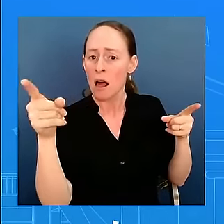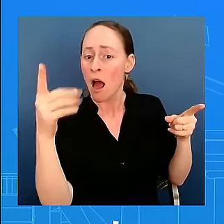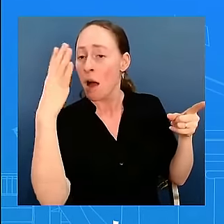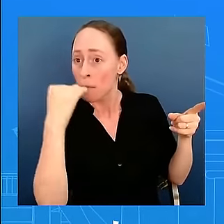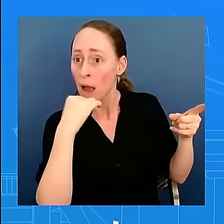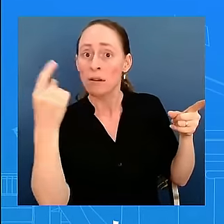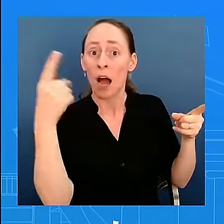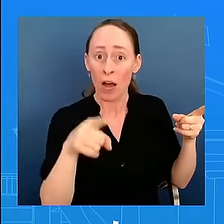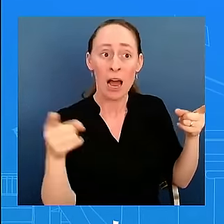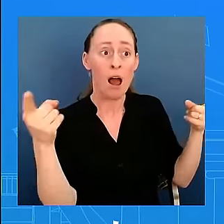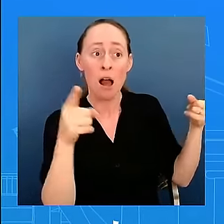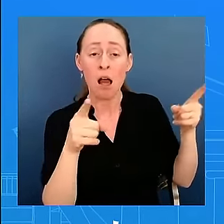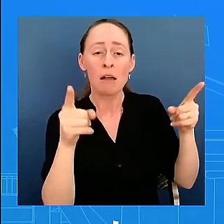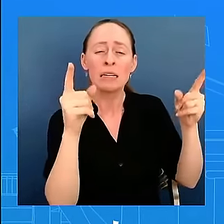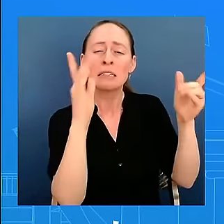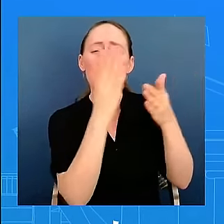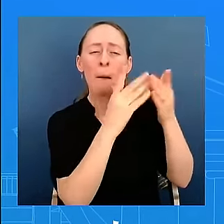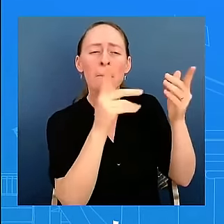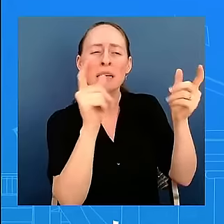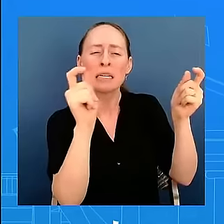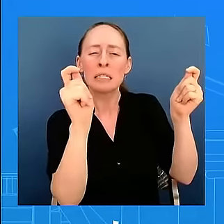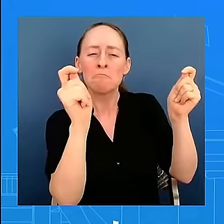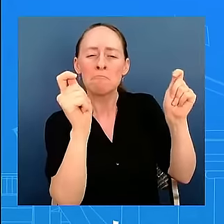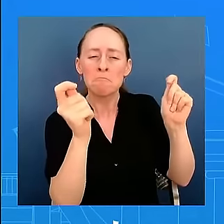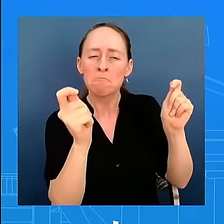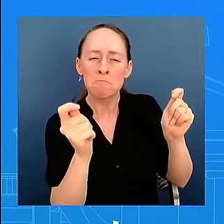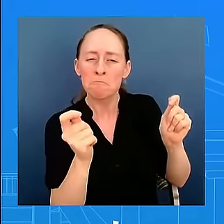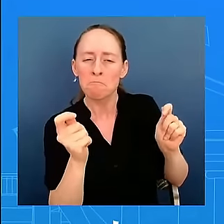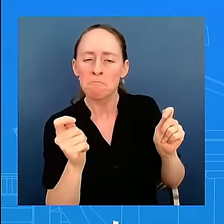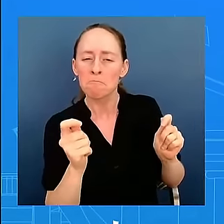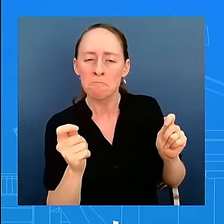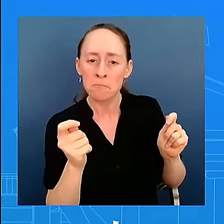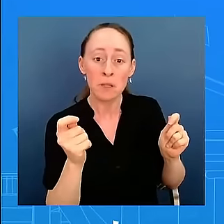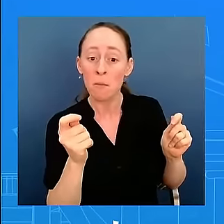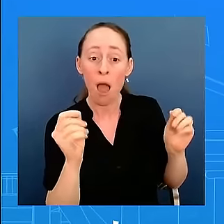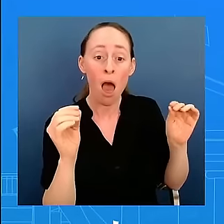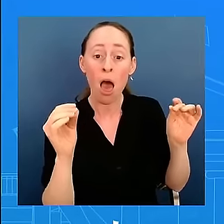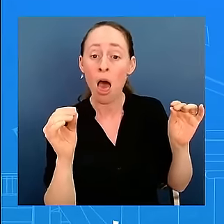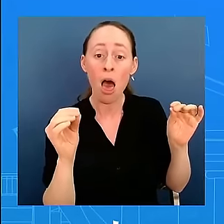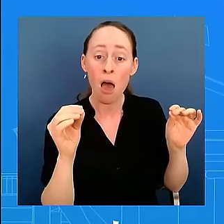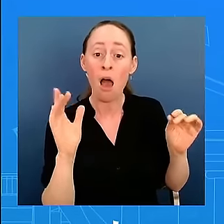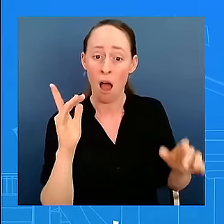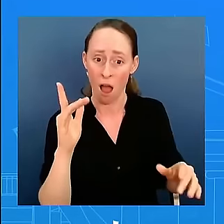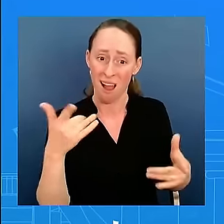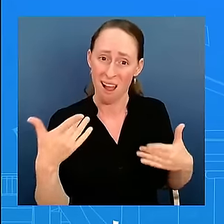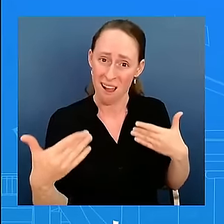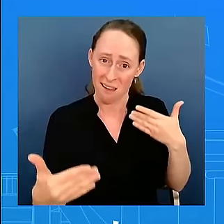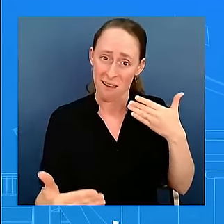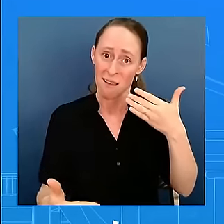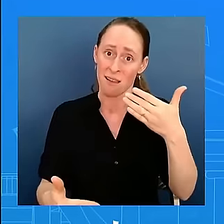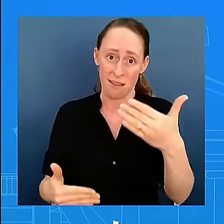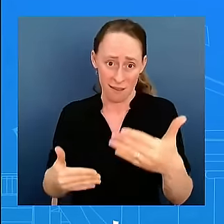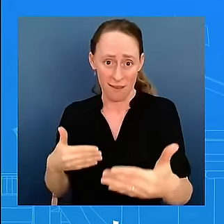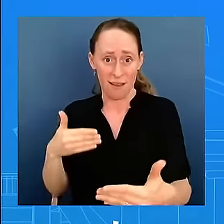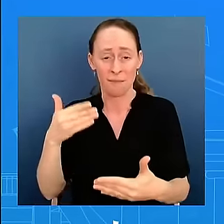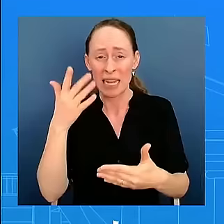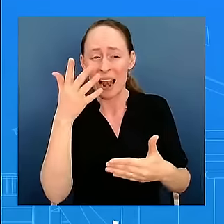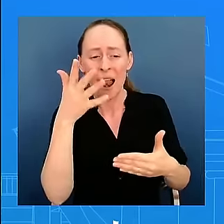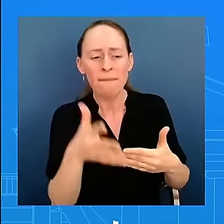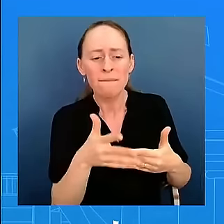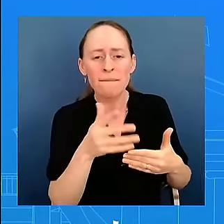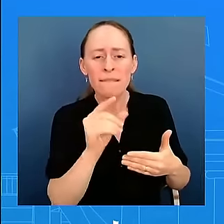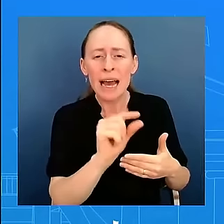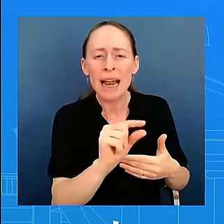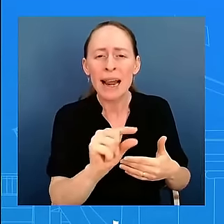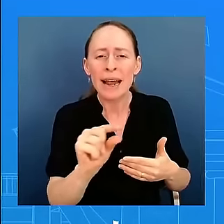Some of that haggling has had positive result, and we have closed some gaps. There are still gaps that remain to be closed, as I said earlier, some details that need to be